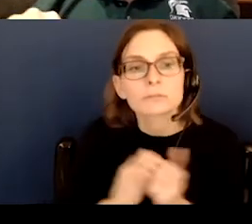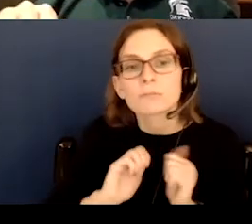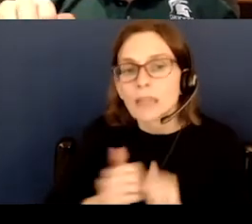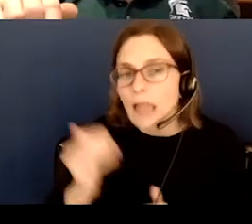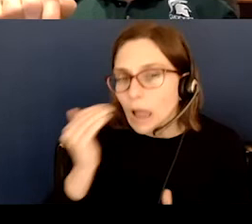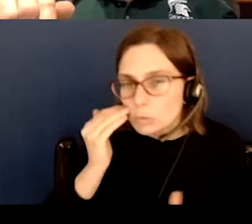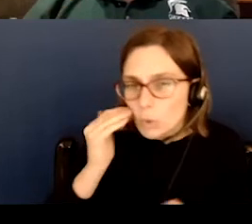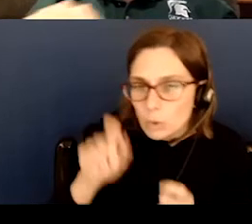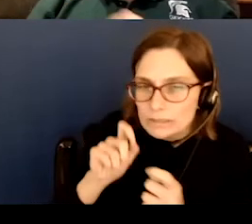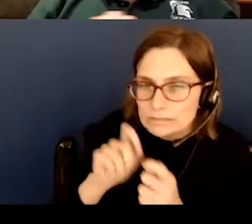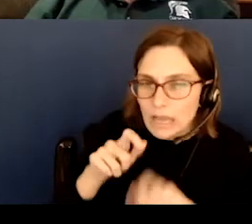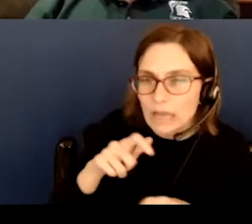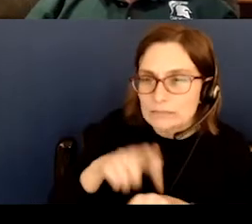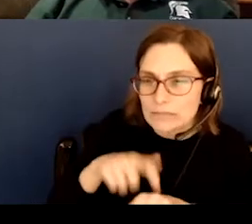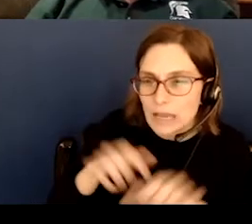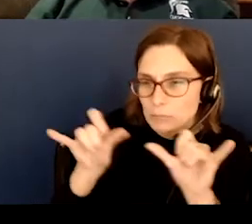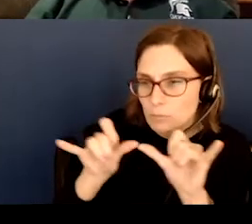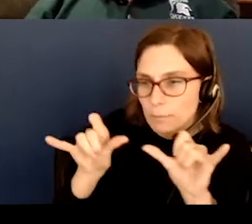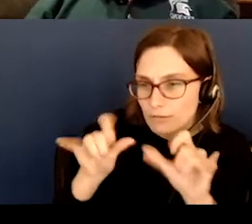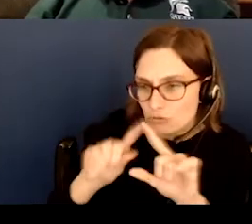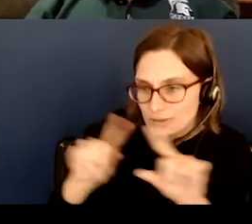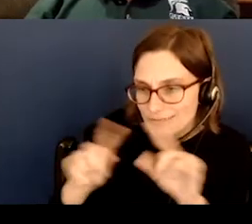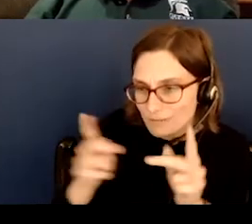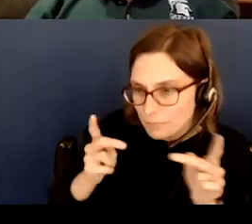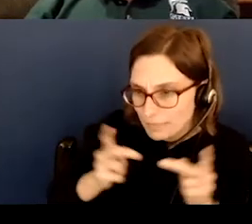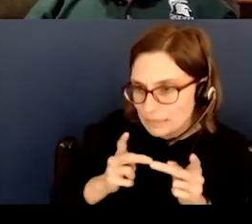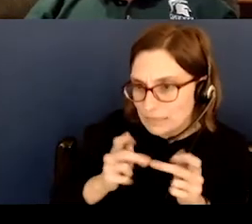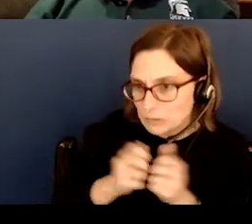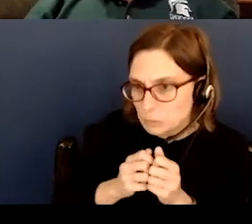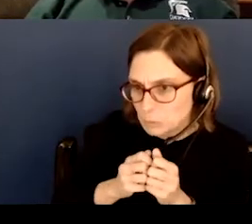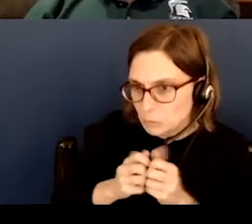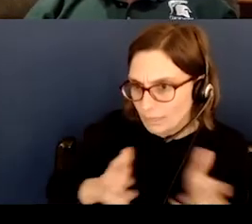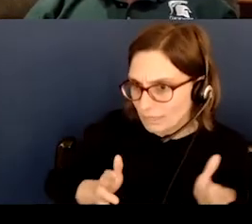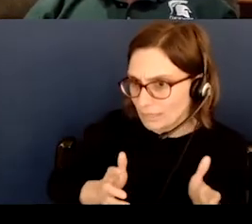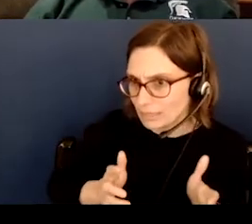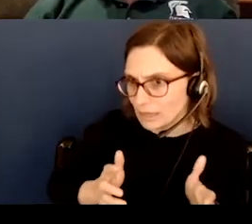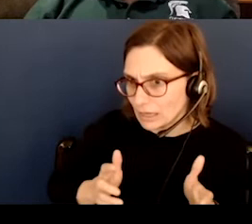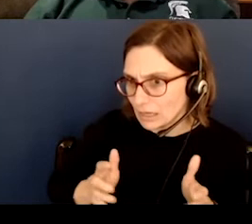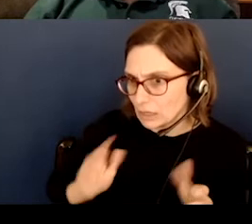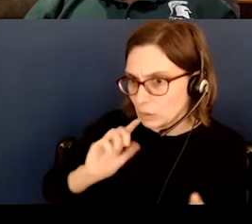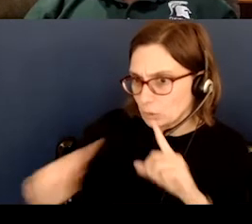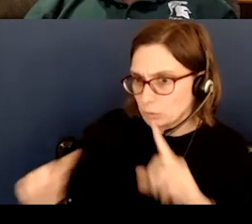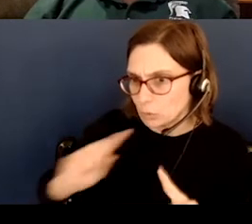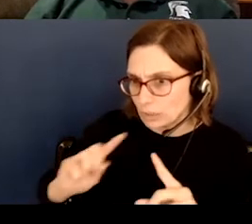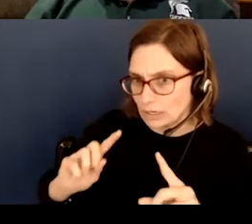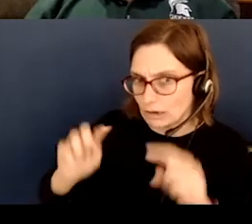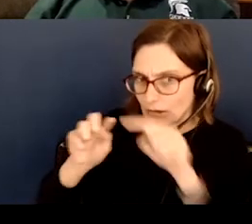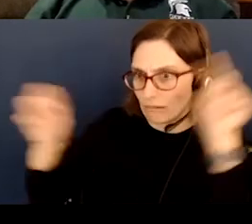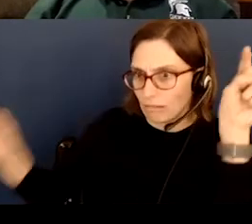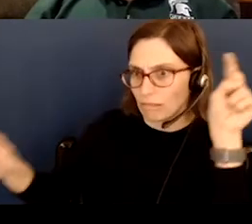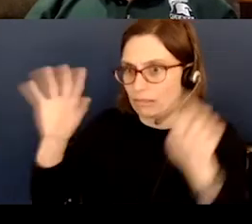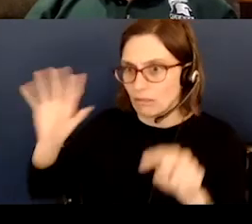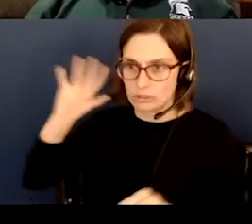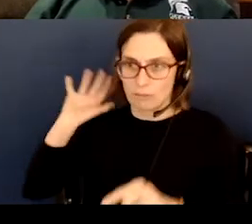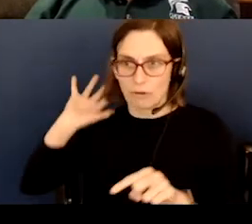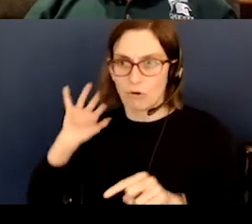time to make measurements at different places without any way to communicate across distances in the ancient world, and